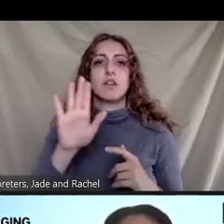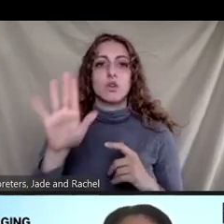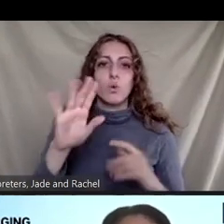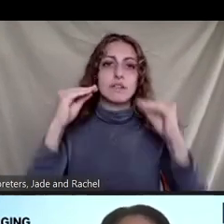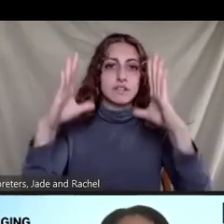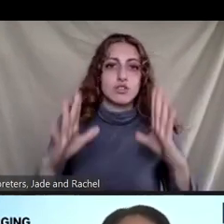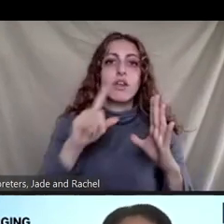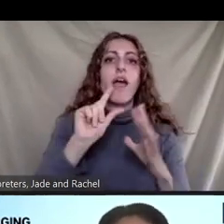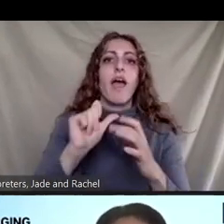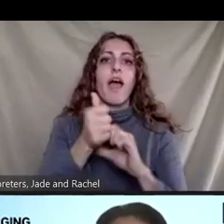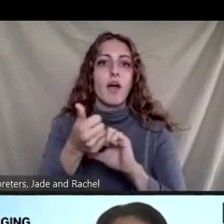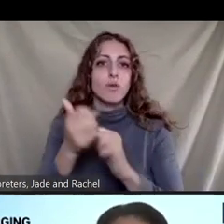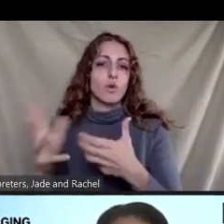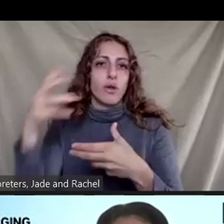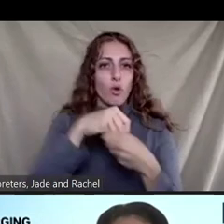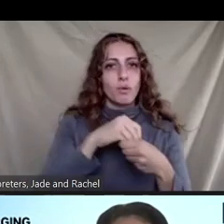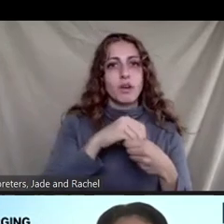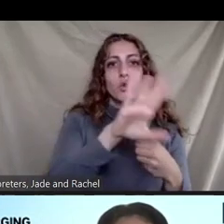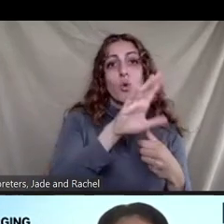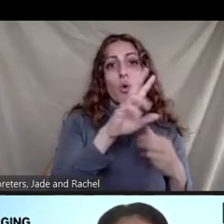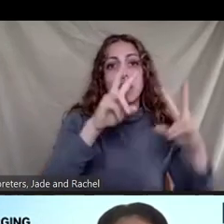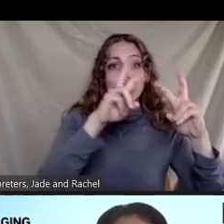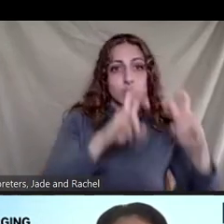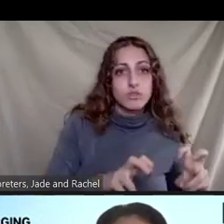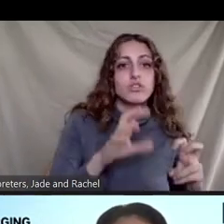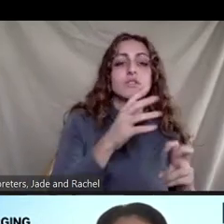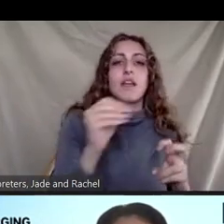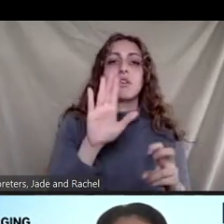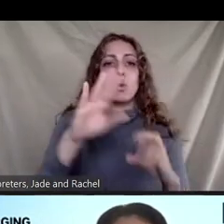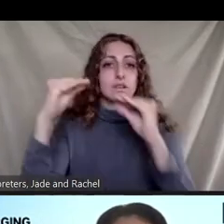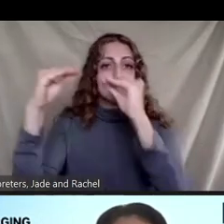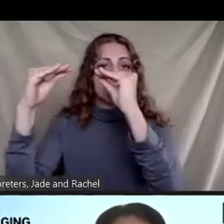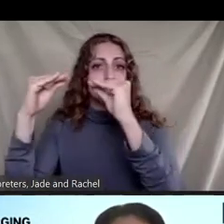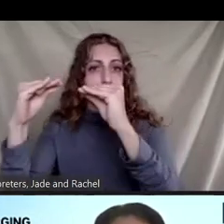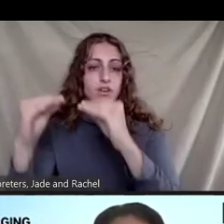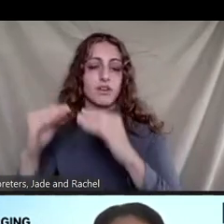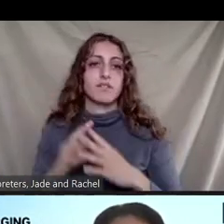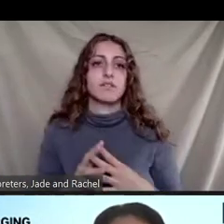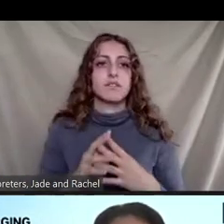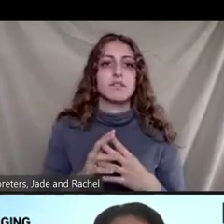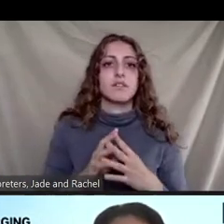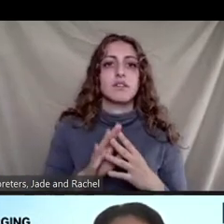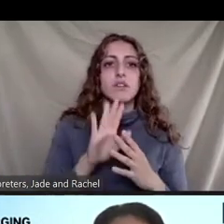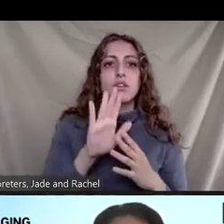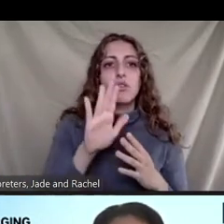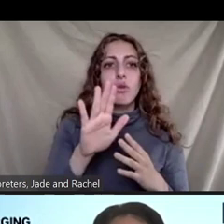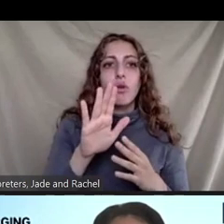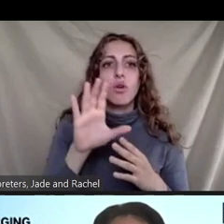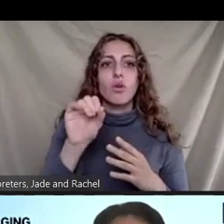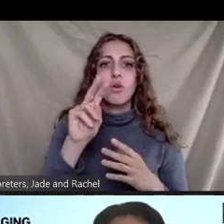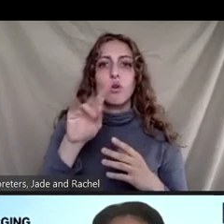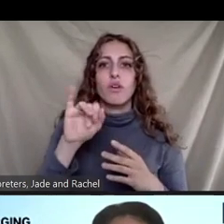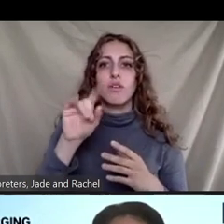research and teaching so this conference uh is awsp converging coven 19 environment health and equity